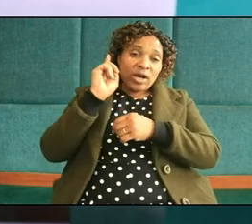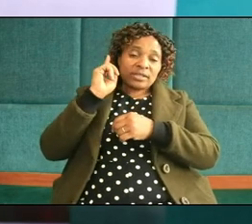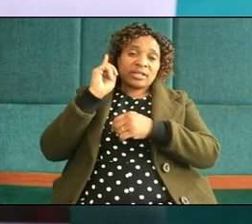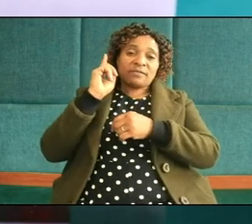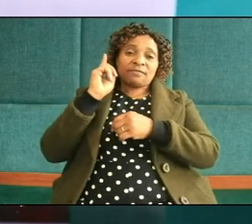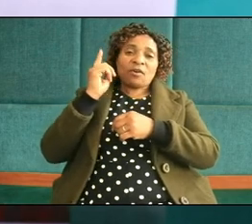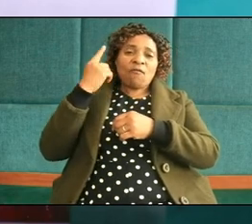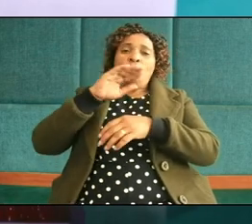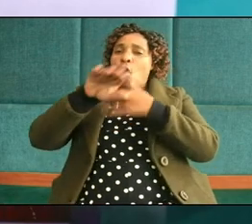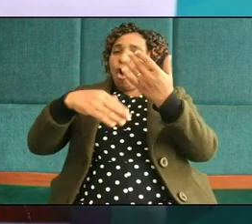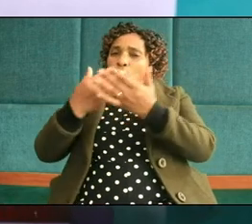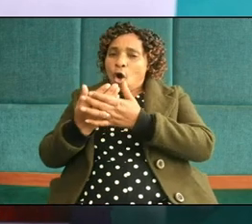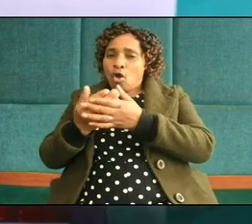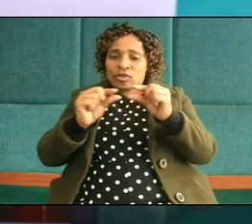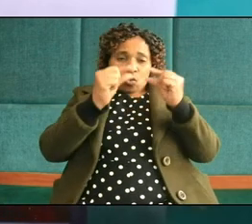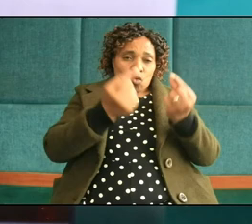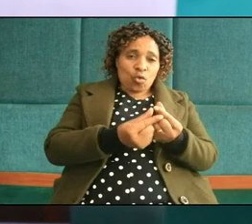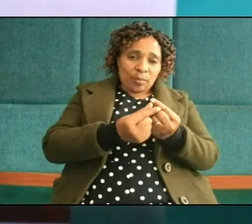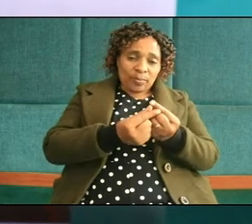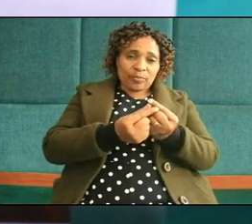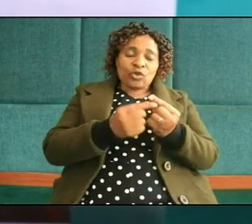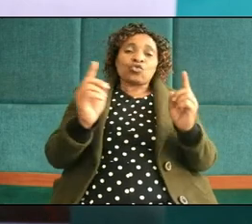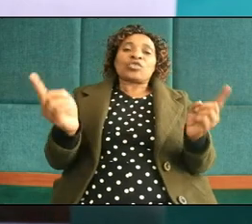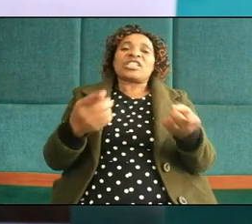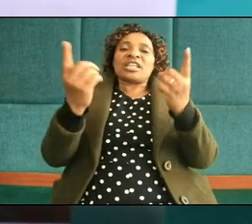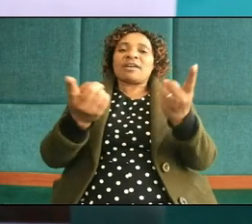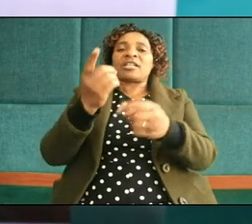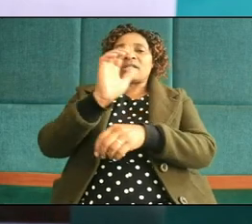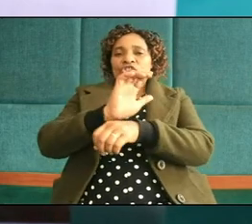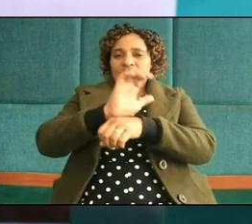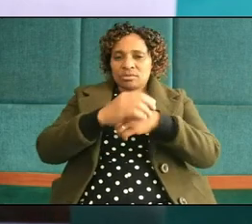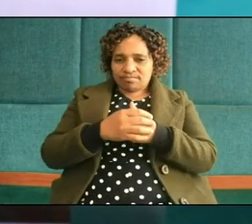and for all the flock to shepherd the church